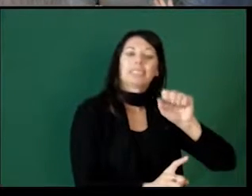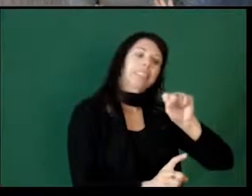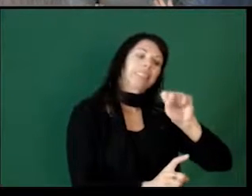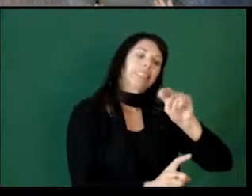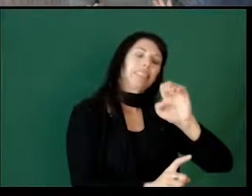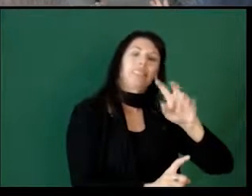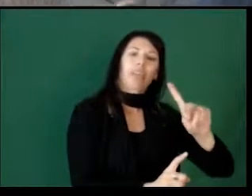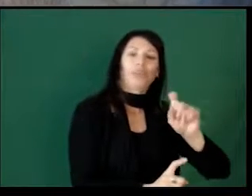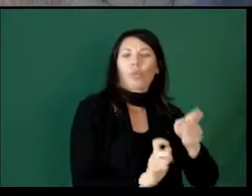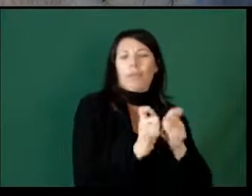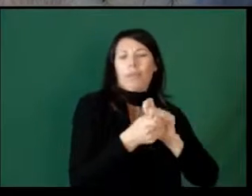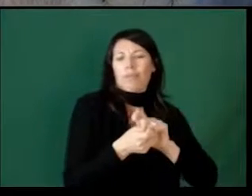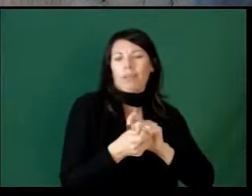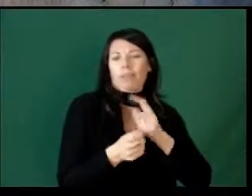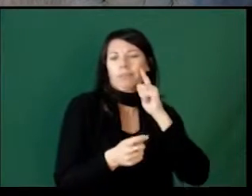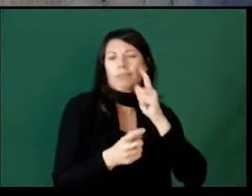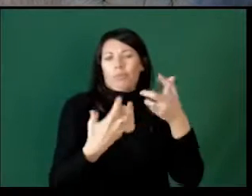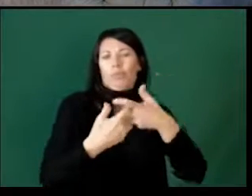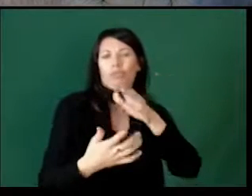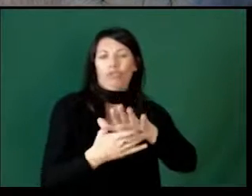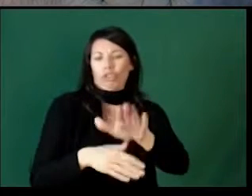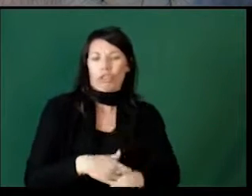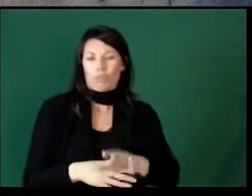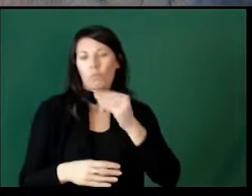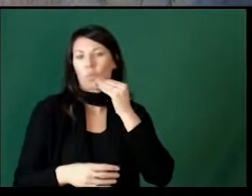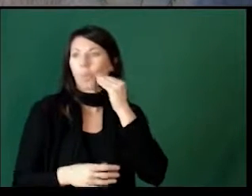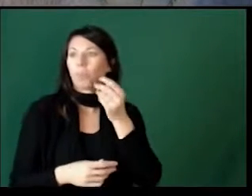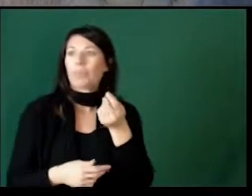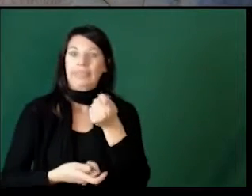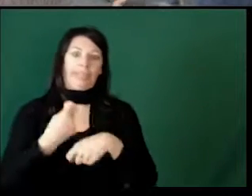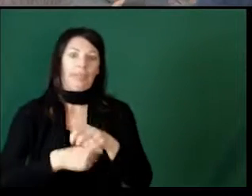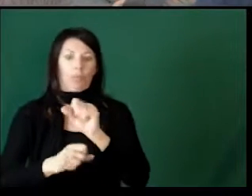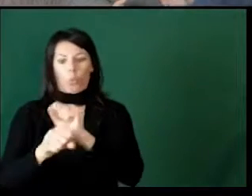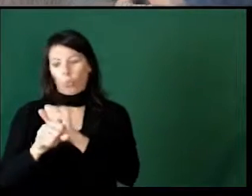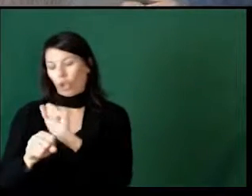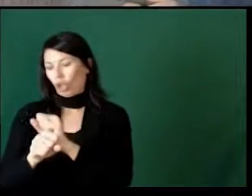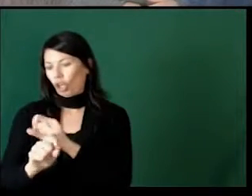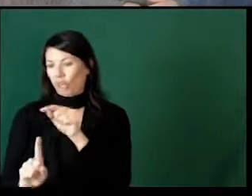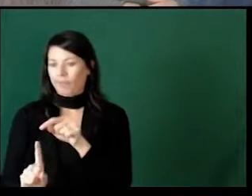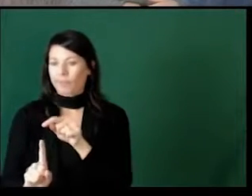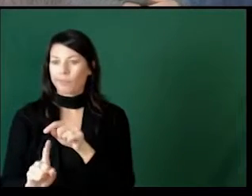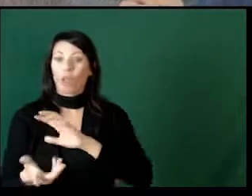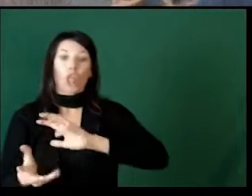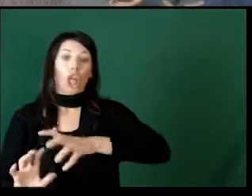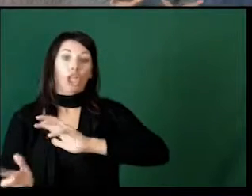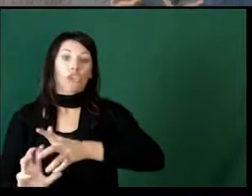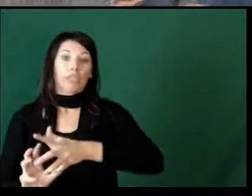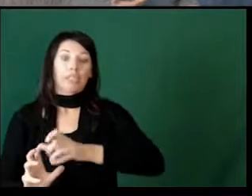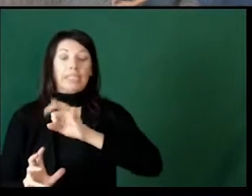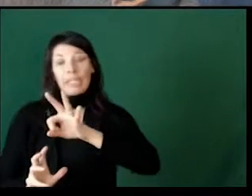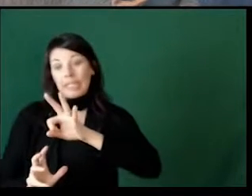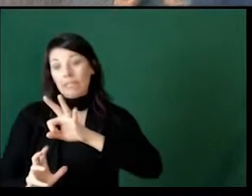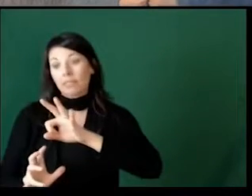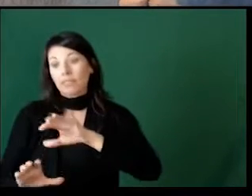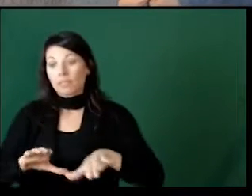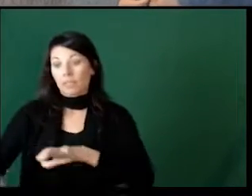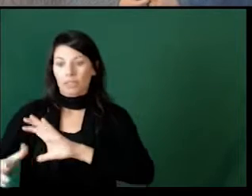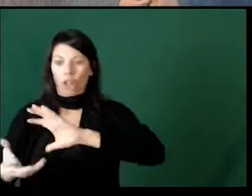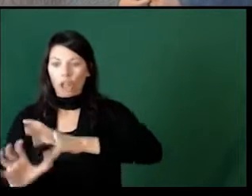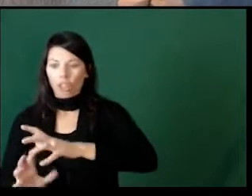her is a snack item. You could easily modify this at home, you could change work into laundry.